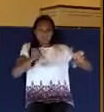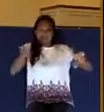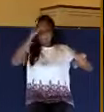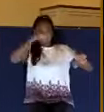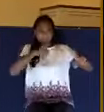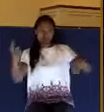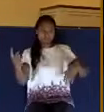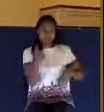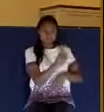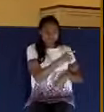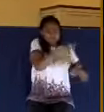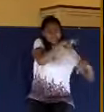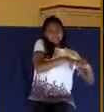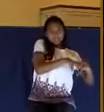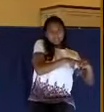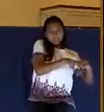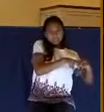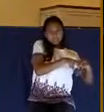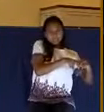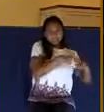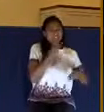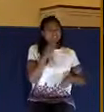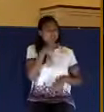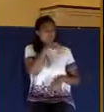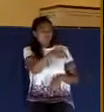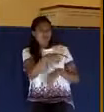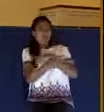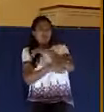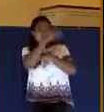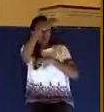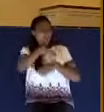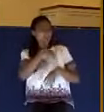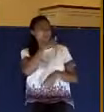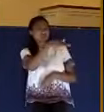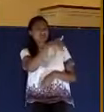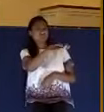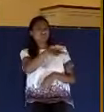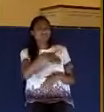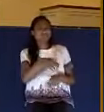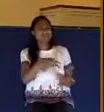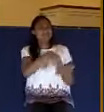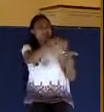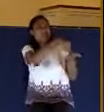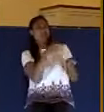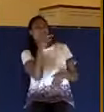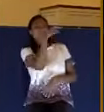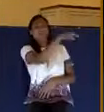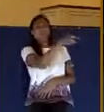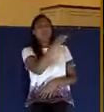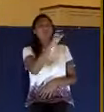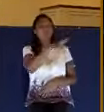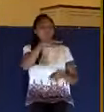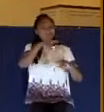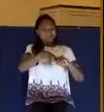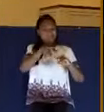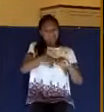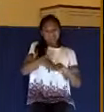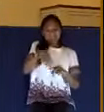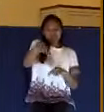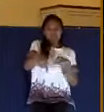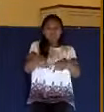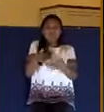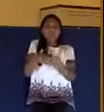And he says to him, go and stand thou there. Go stand against the wall or sit under my footstool, not sit on my